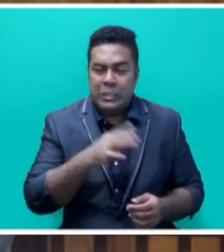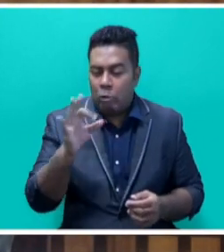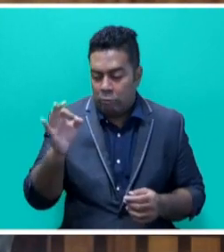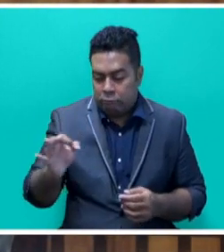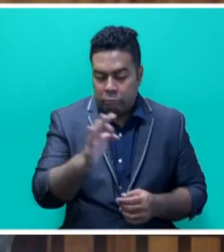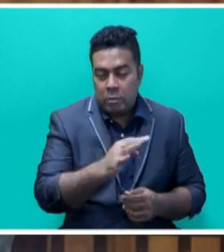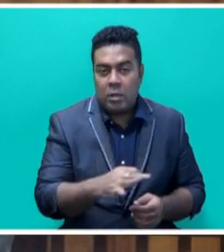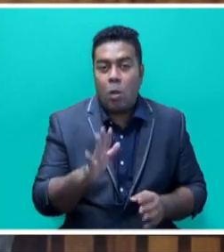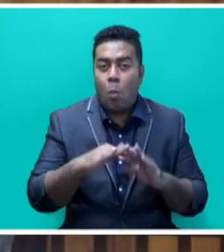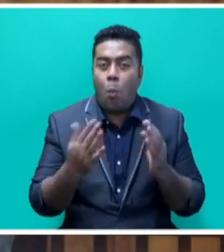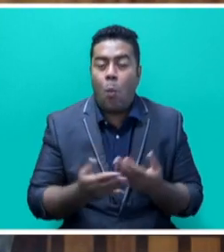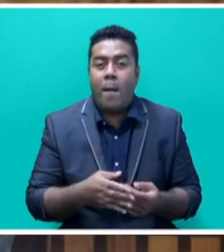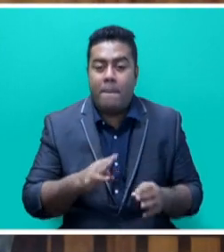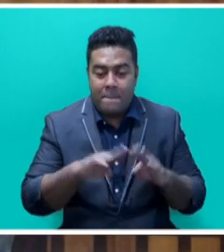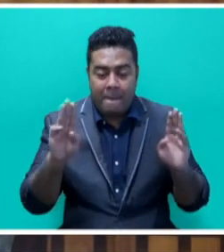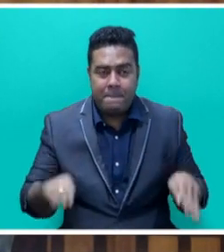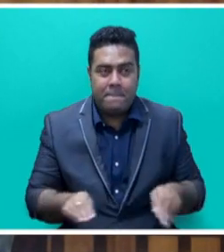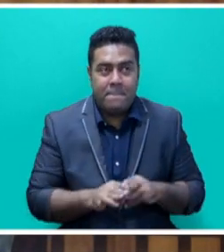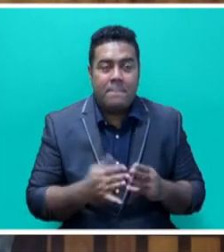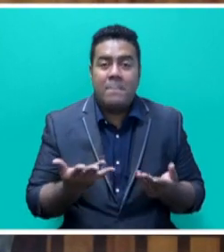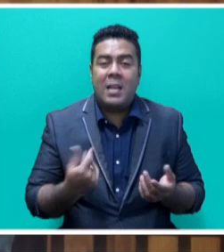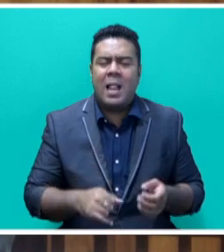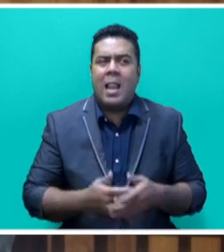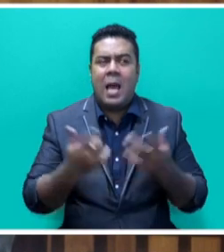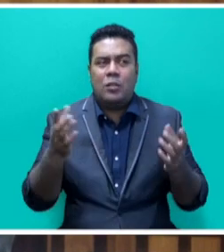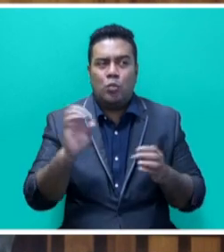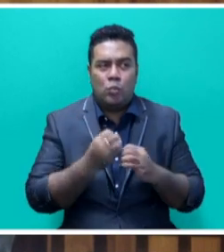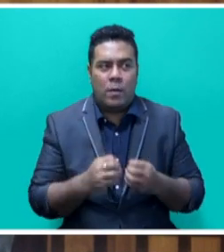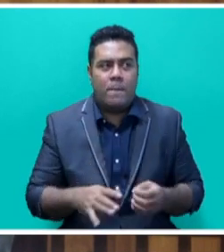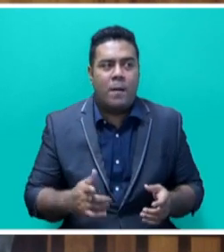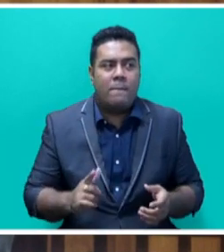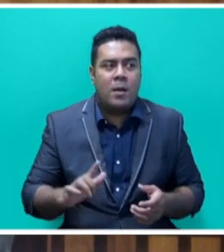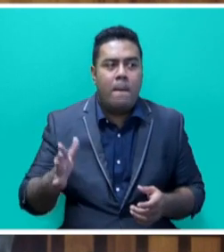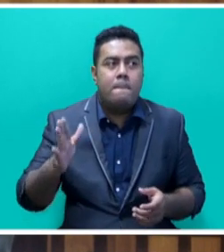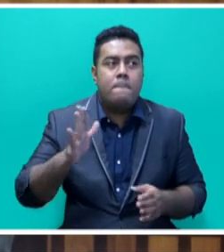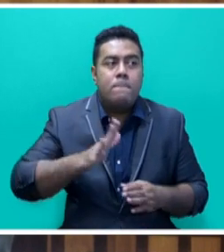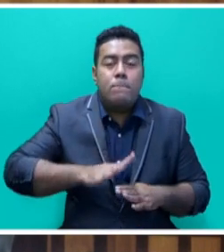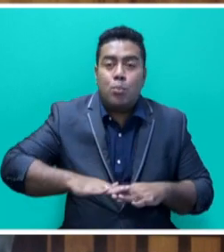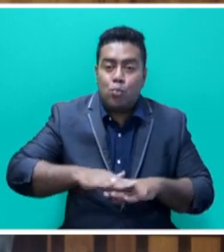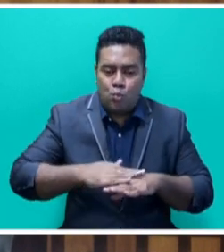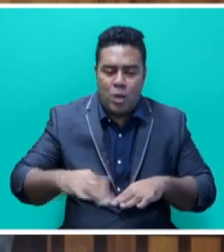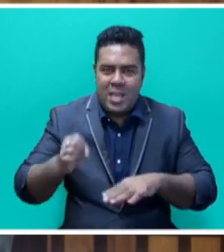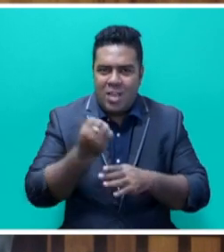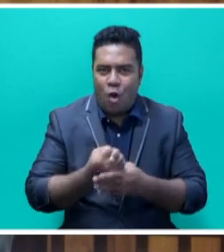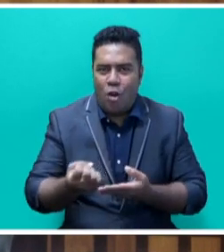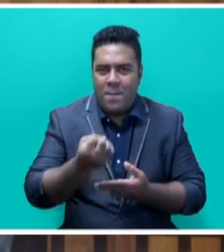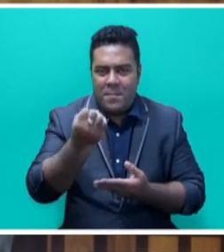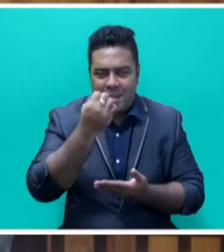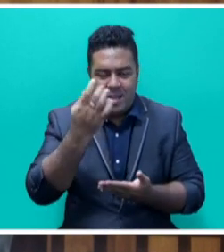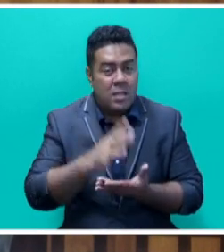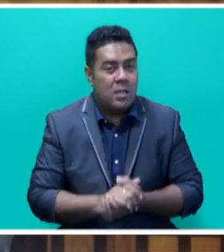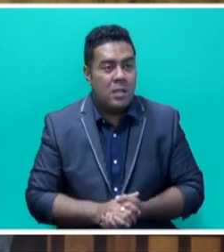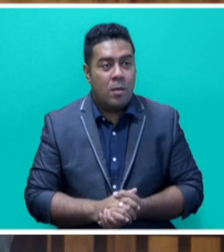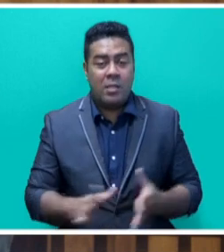map, but a large ocean state with significant potential for a vibrant blue economy. In recognition of the obvious